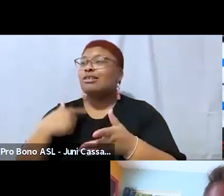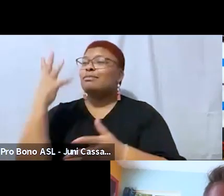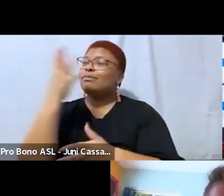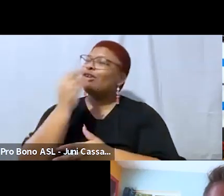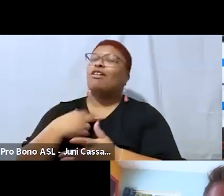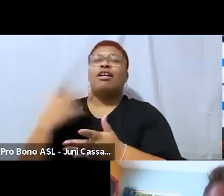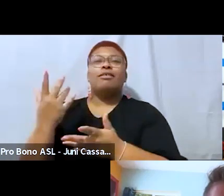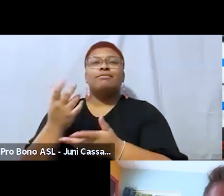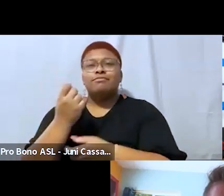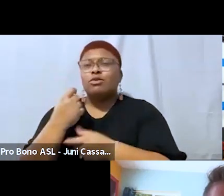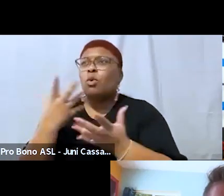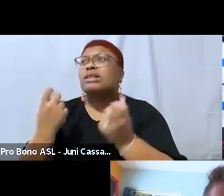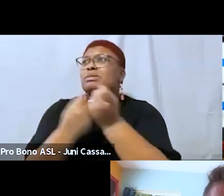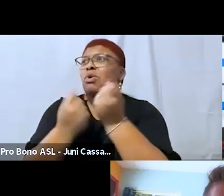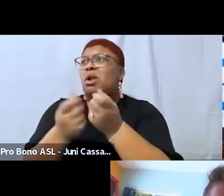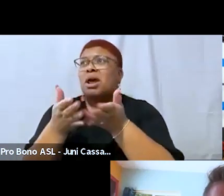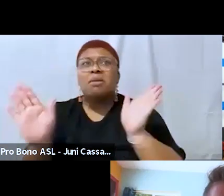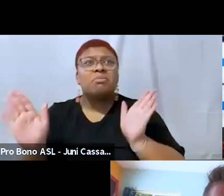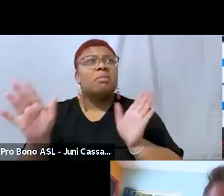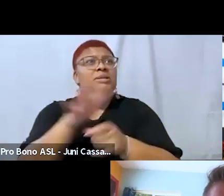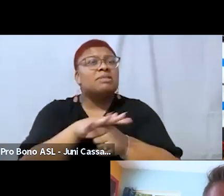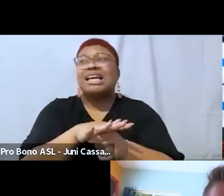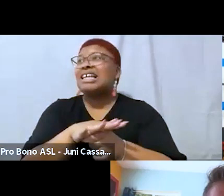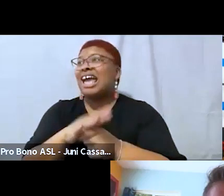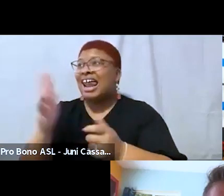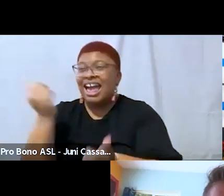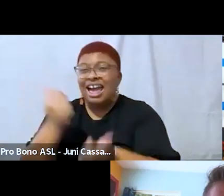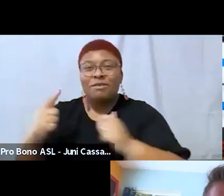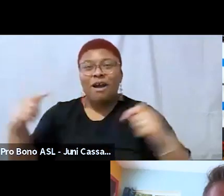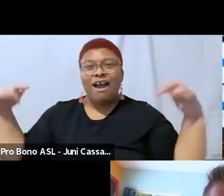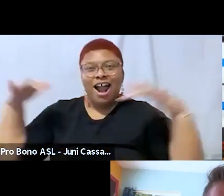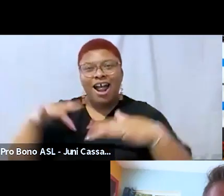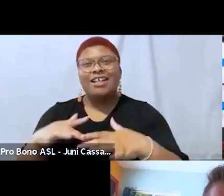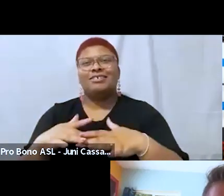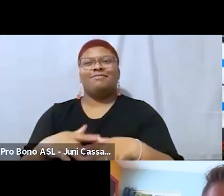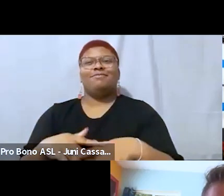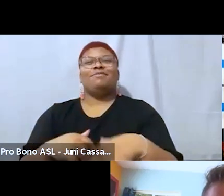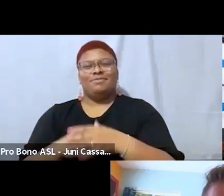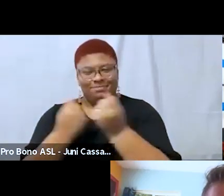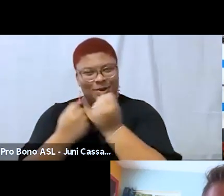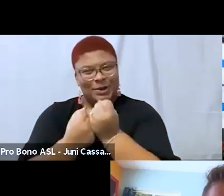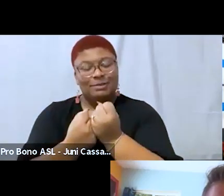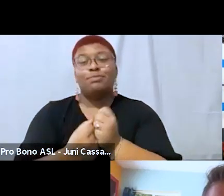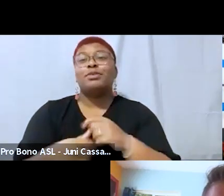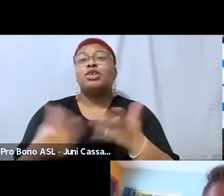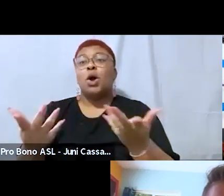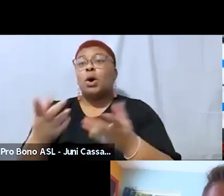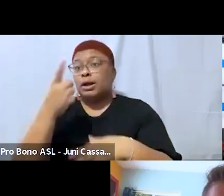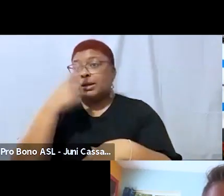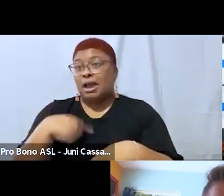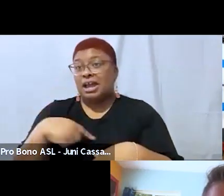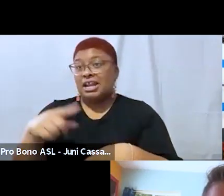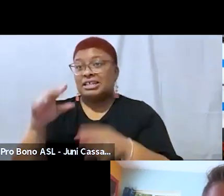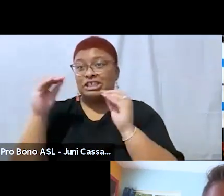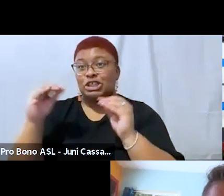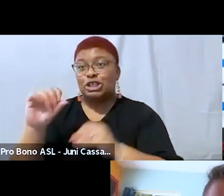respond from all corners um so before we bring angel and um brandon into the conversation max will you teach us the super fat call out